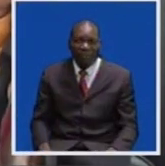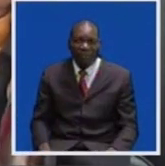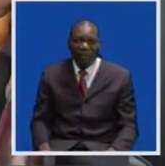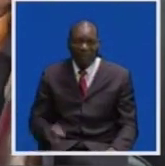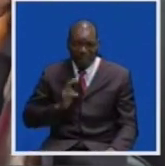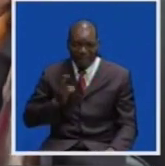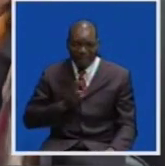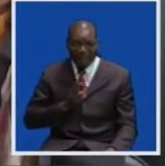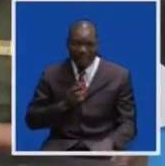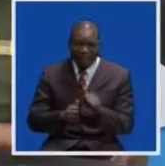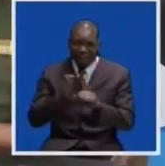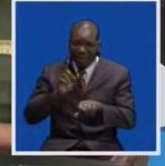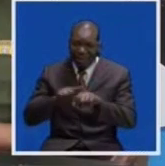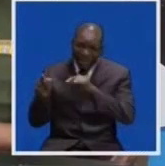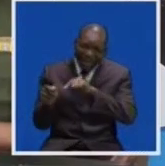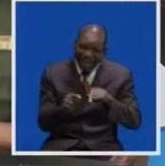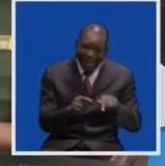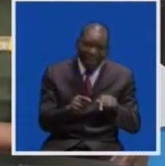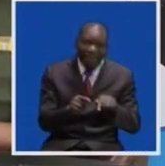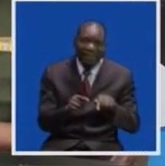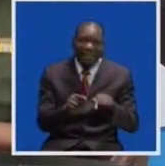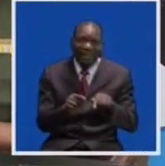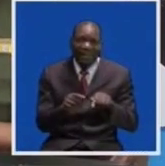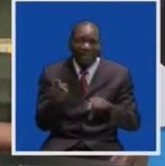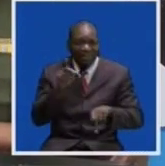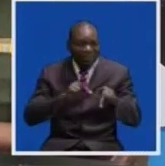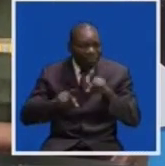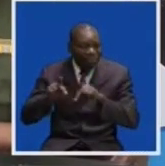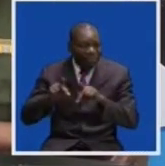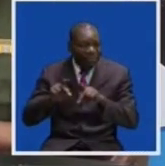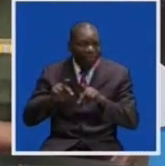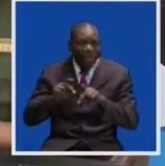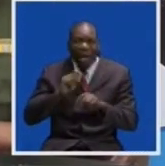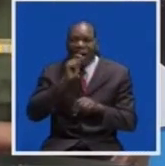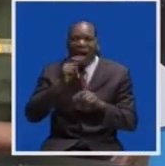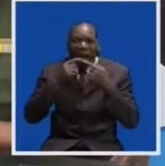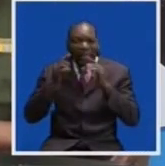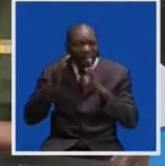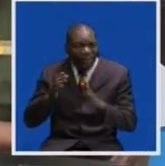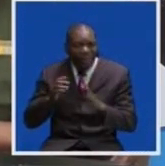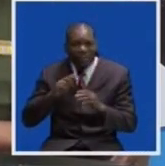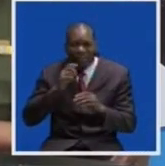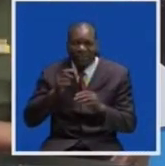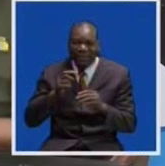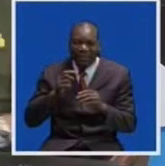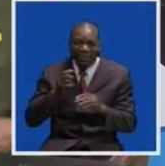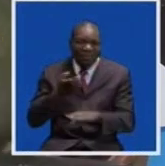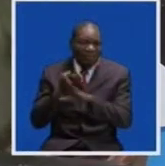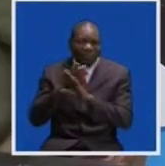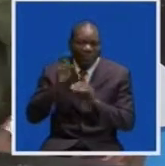ZNBC, the people, the news crew must be finding cabbots where to go and hide because